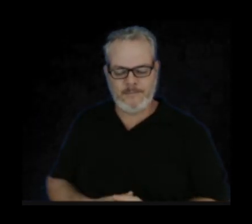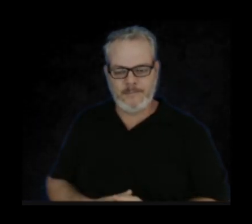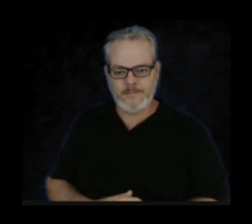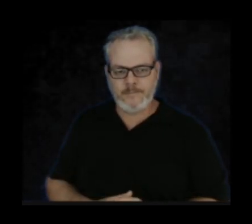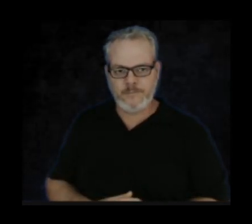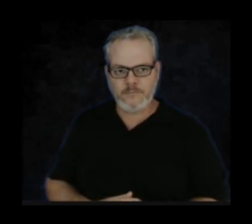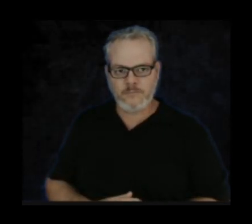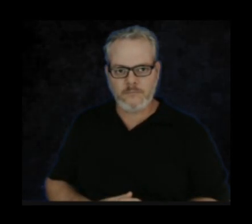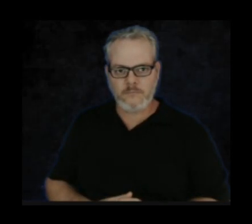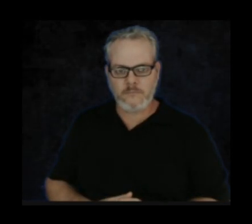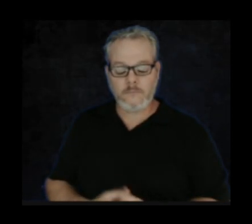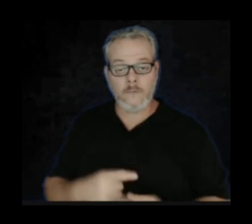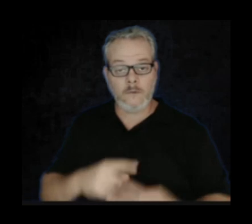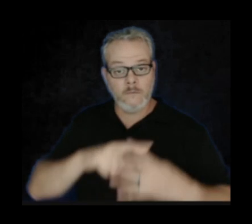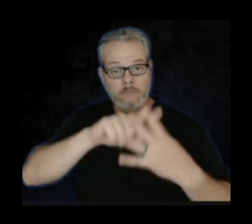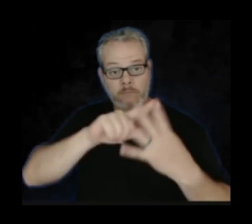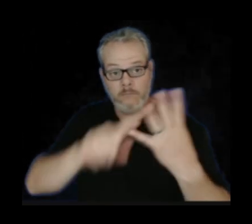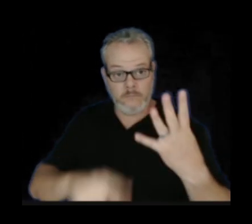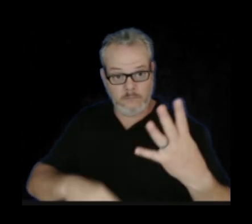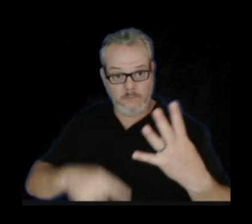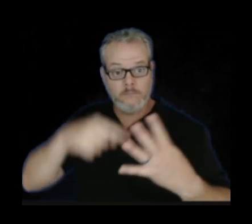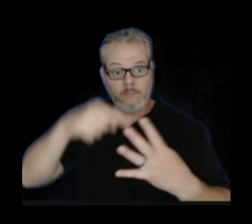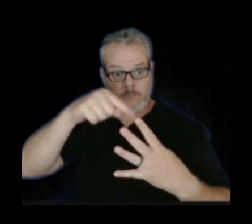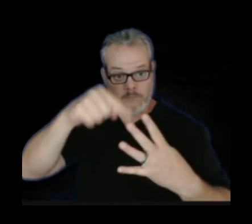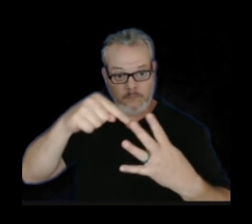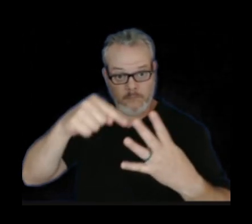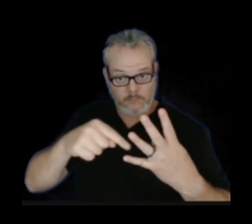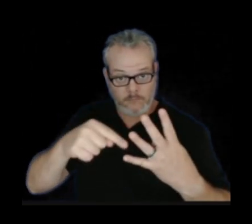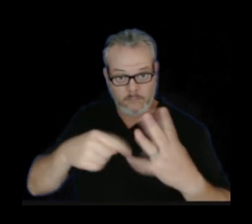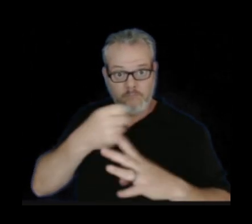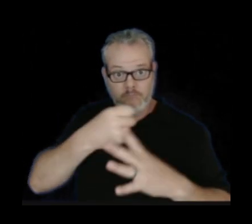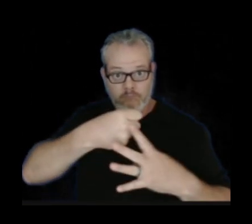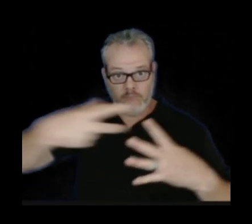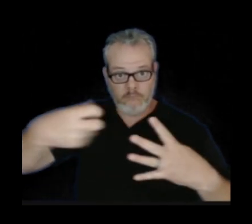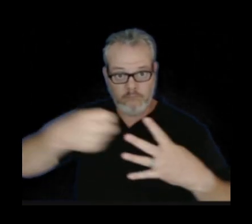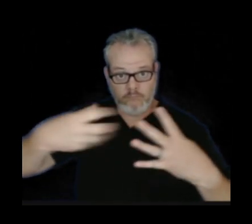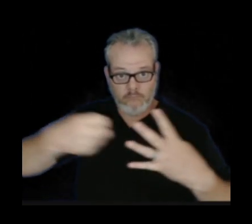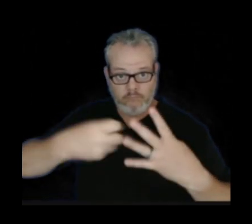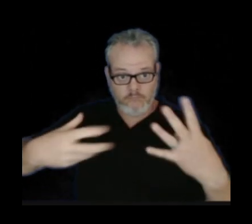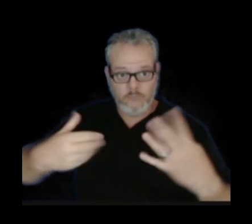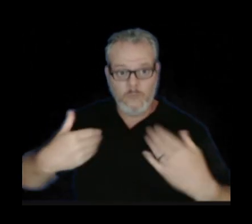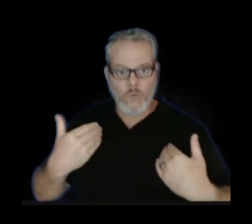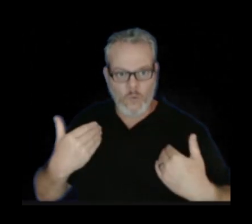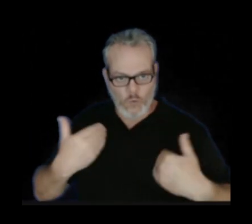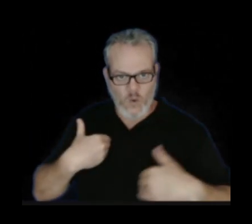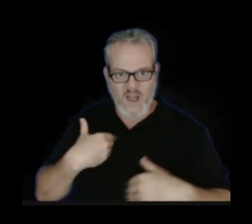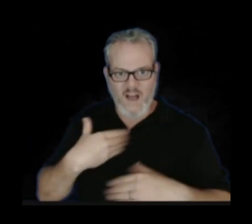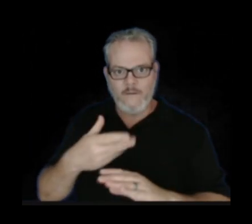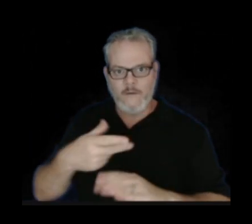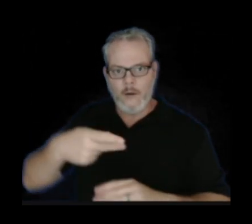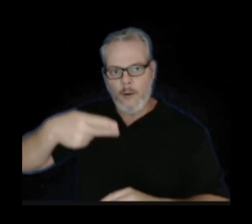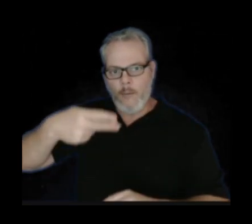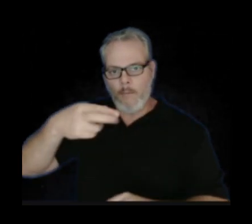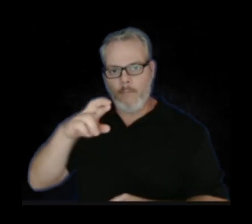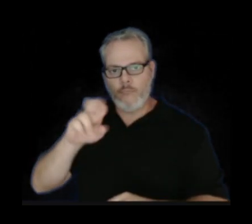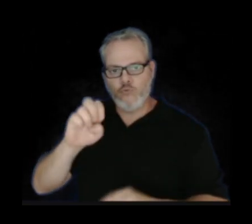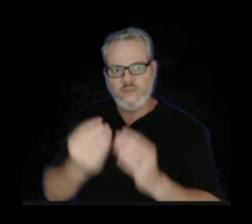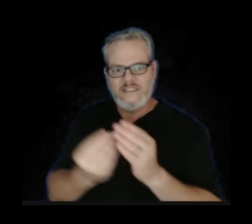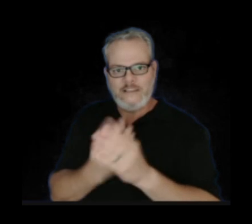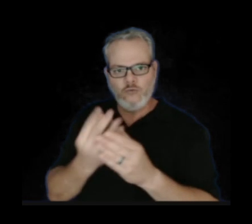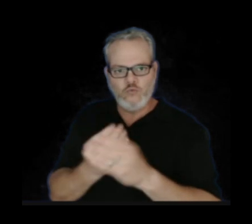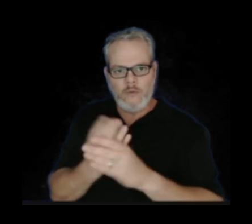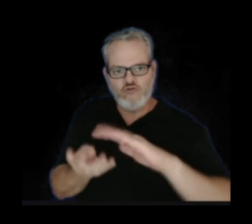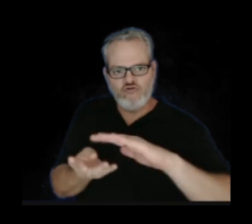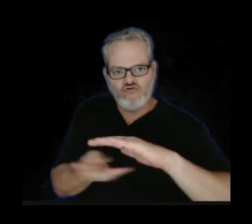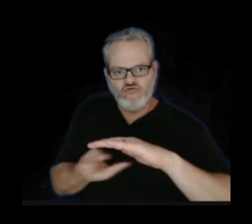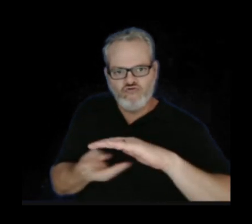The four phases are noted by the USGS here. We had some pre-eruption intrusion of magma, and then what happened is on the